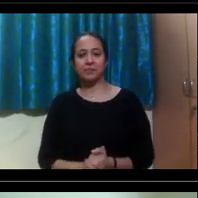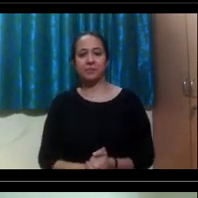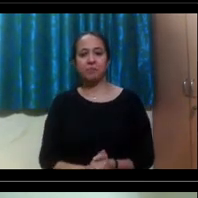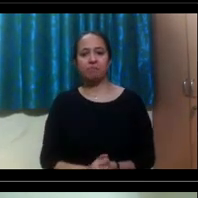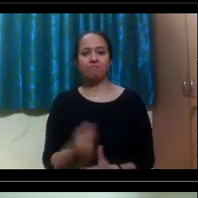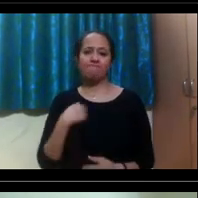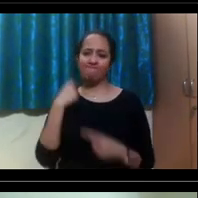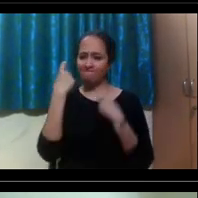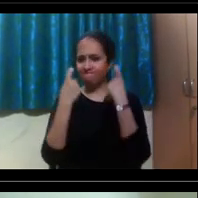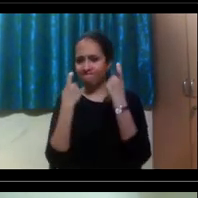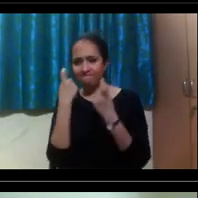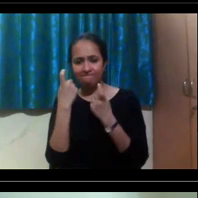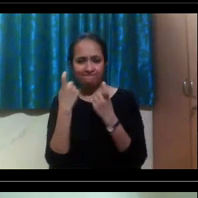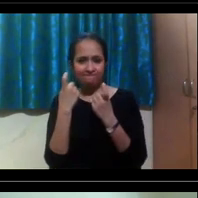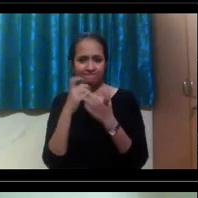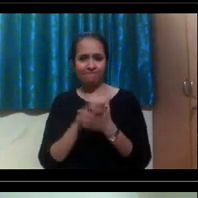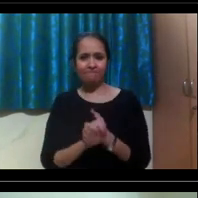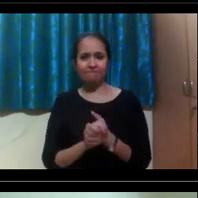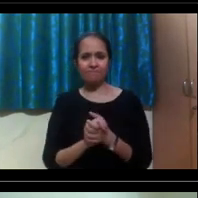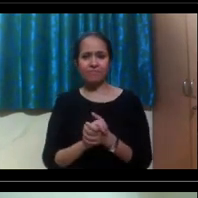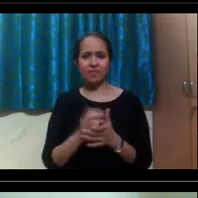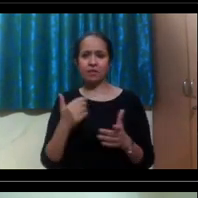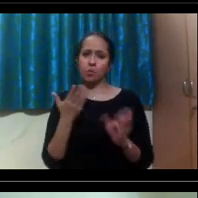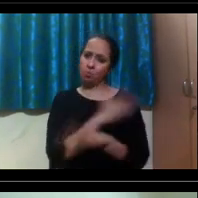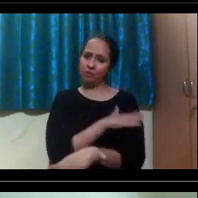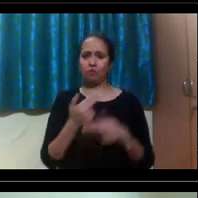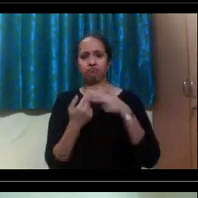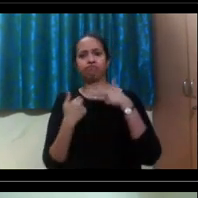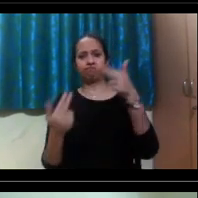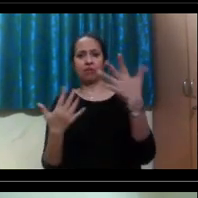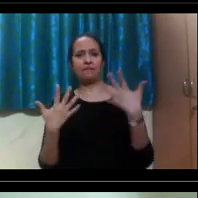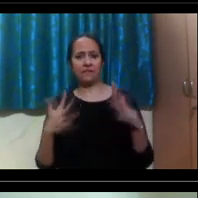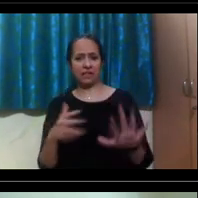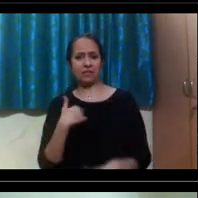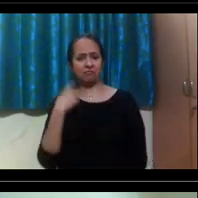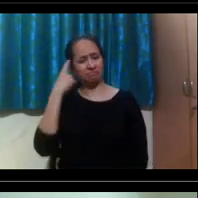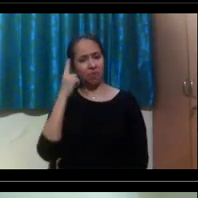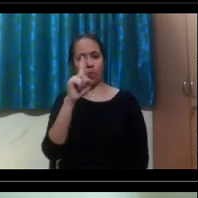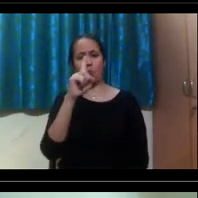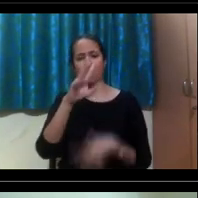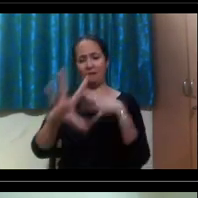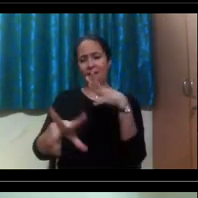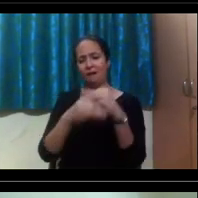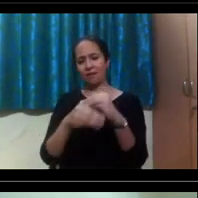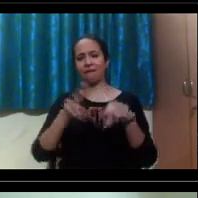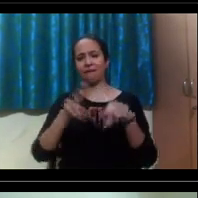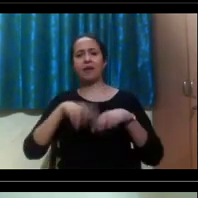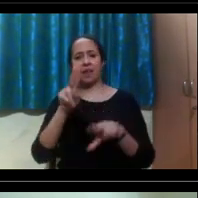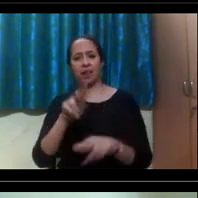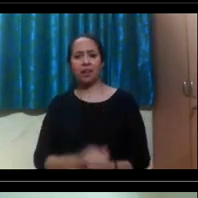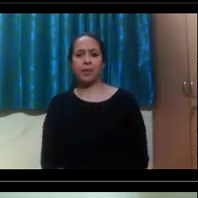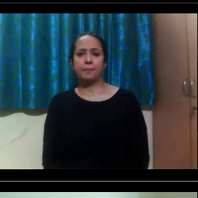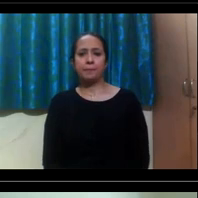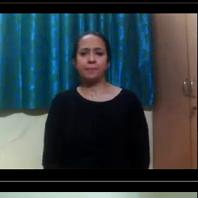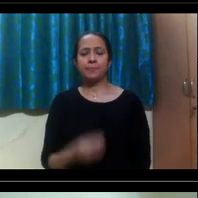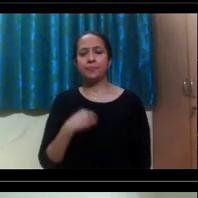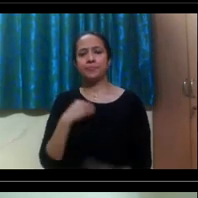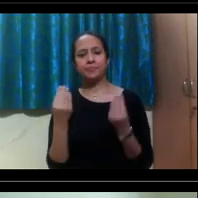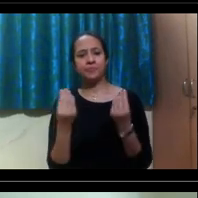I think I've stated everything, but I would like to just see one final thing that, um,